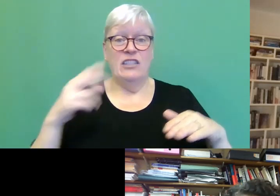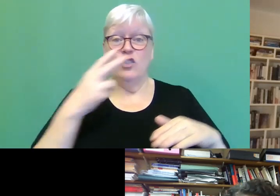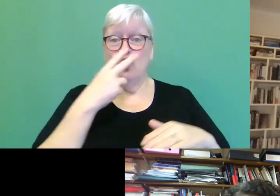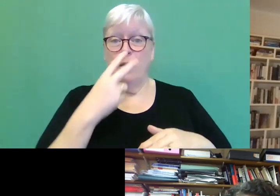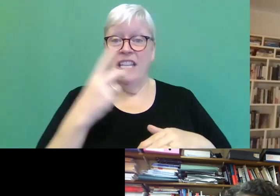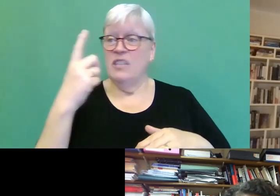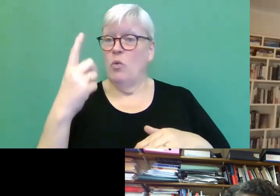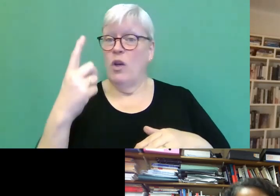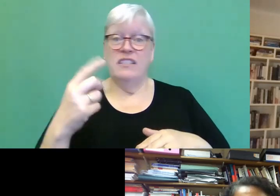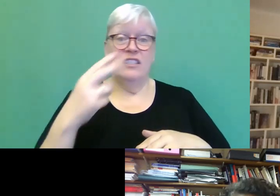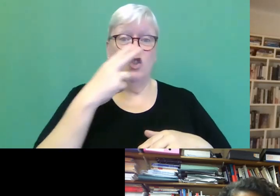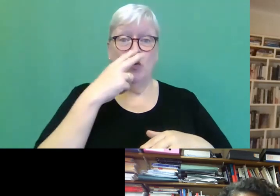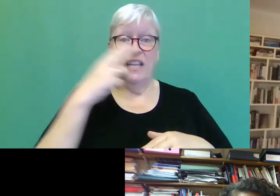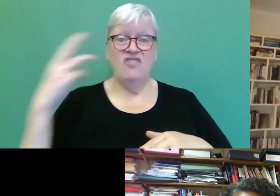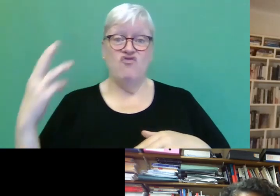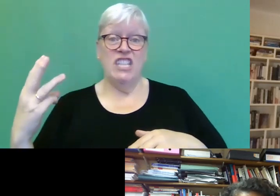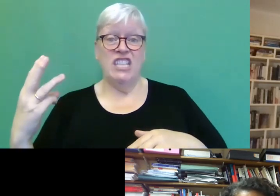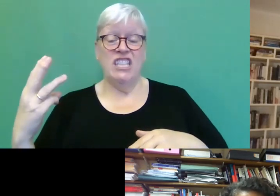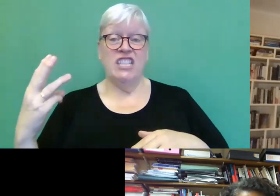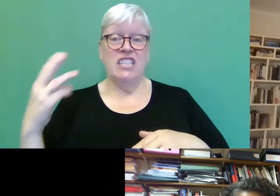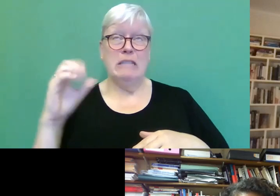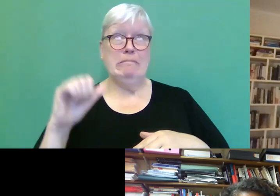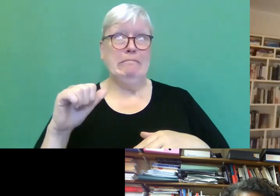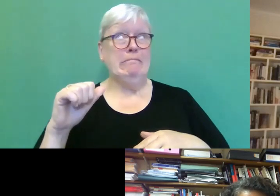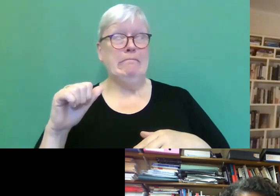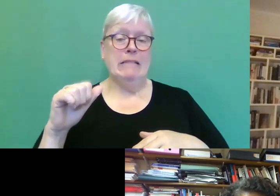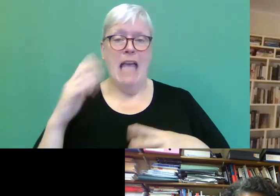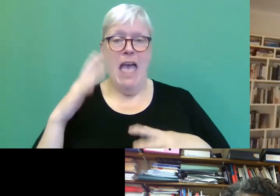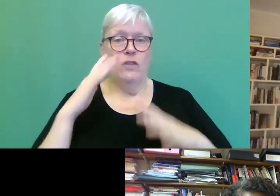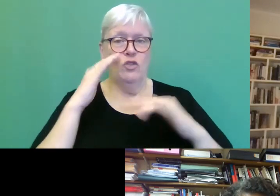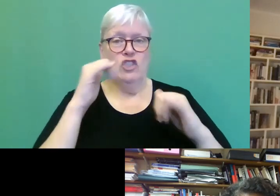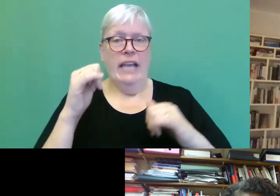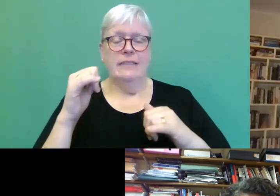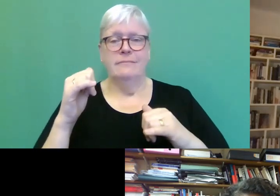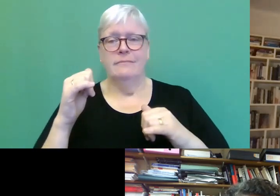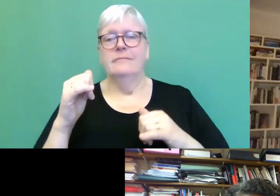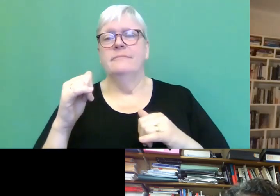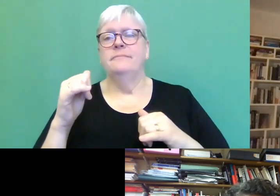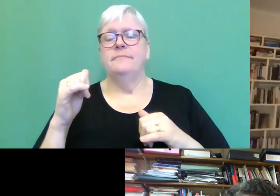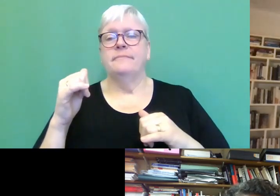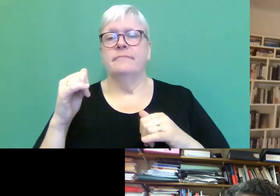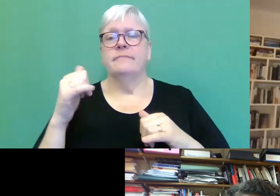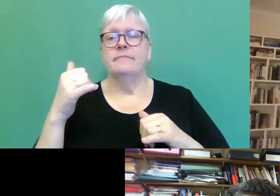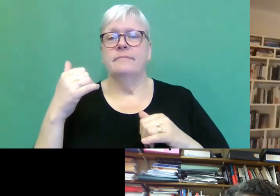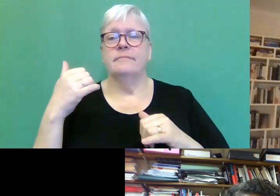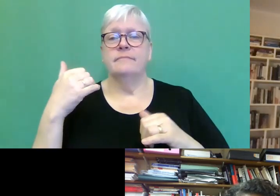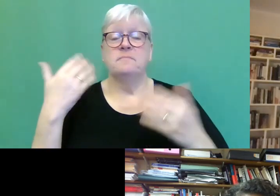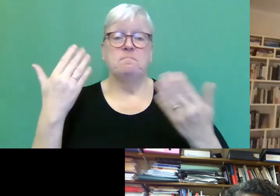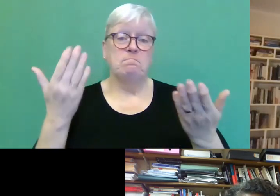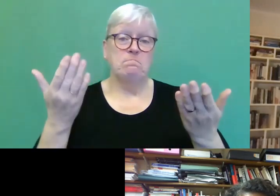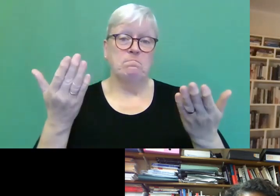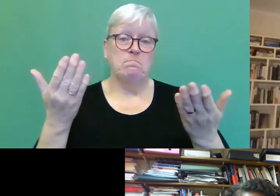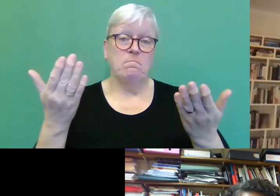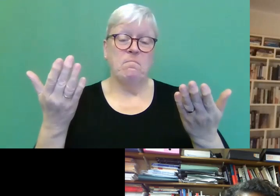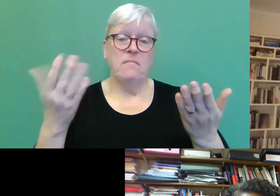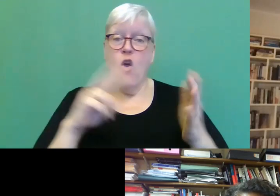23. Is that right? Another age is right. think that's it. Um, so I get to